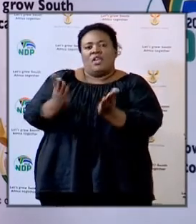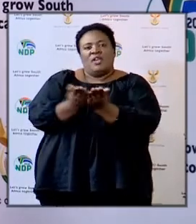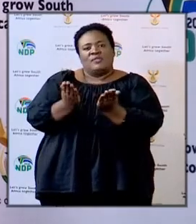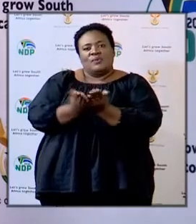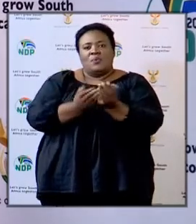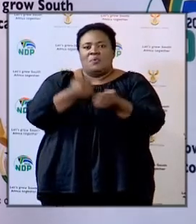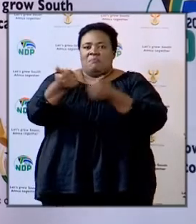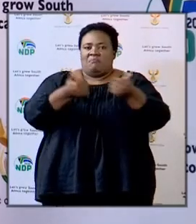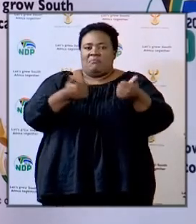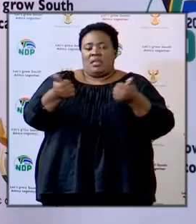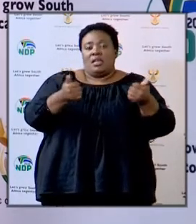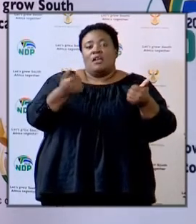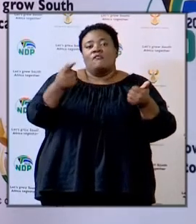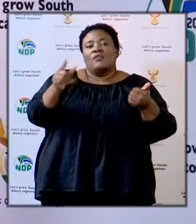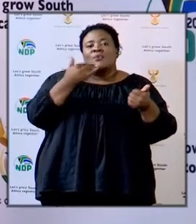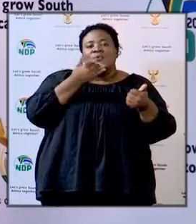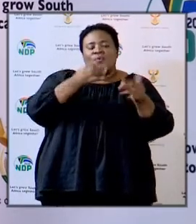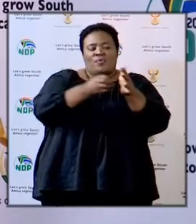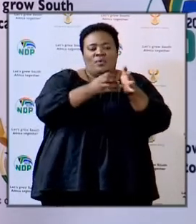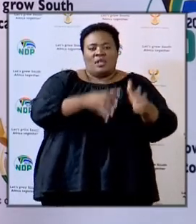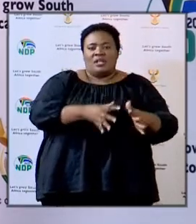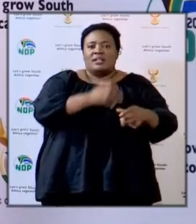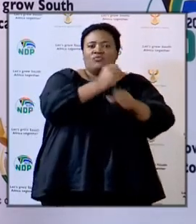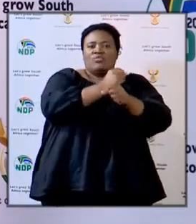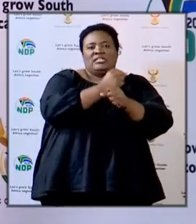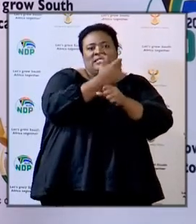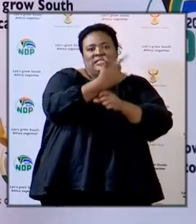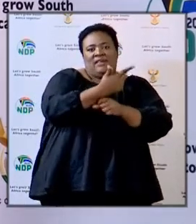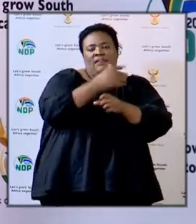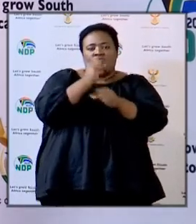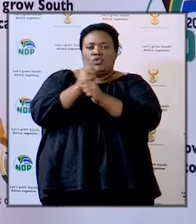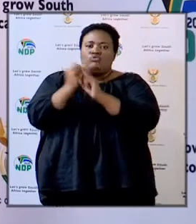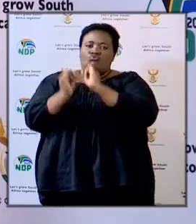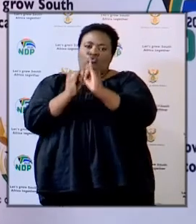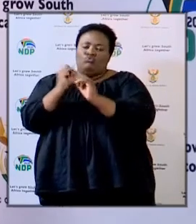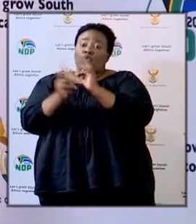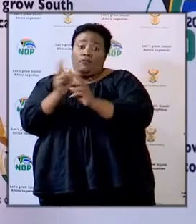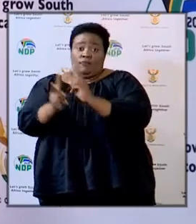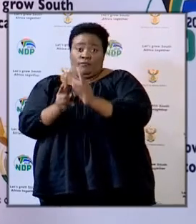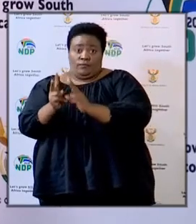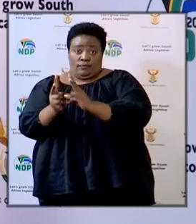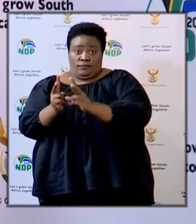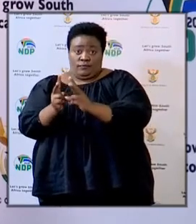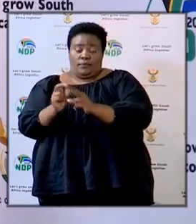for learners, particularly those that are in grade 7 and 12.